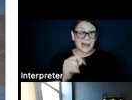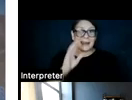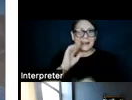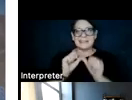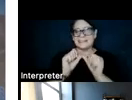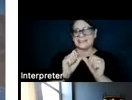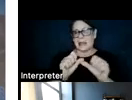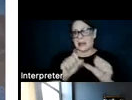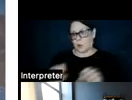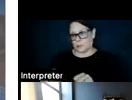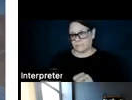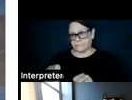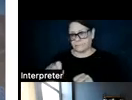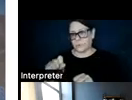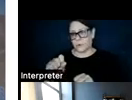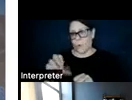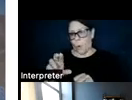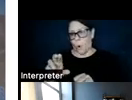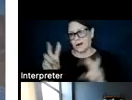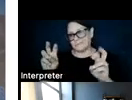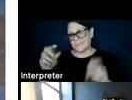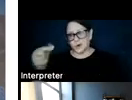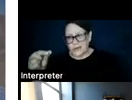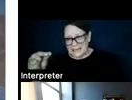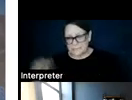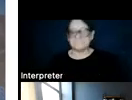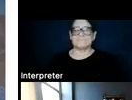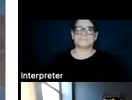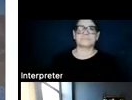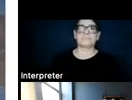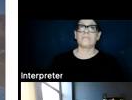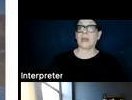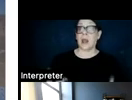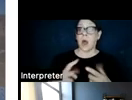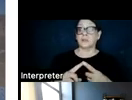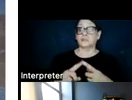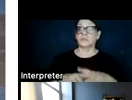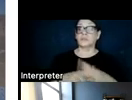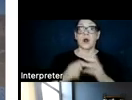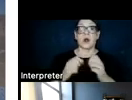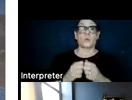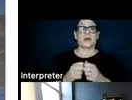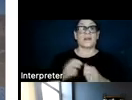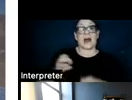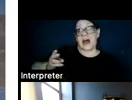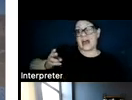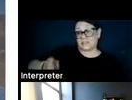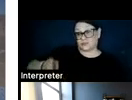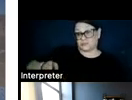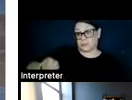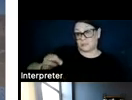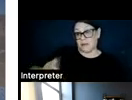or quote unquote green. And I want to start with a of a history of